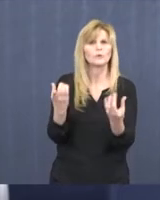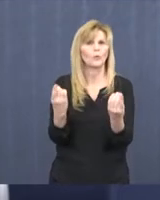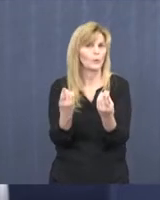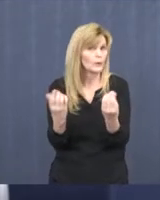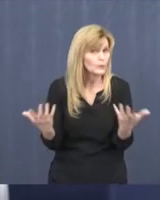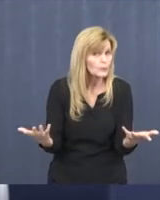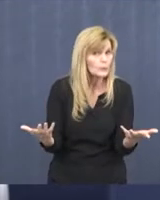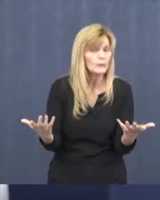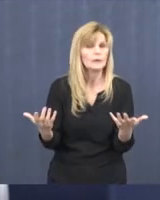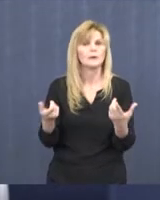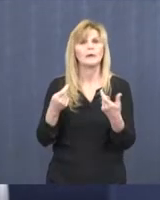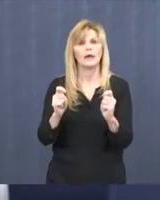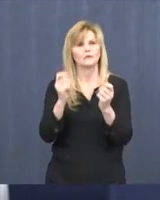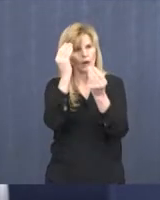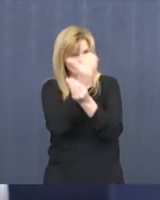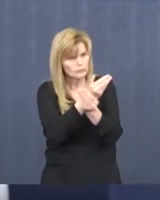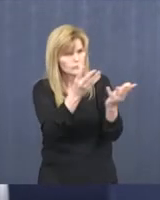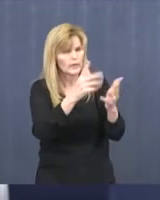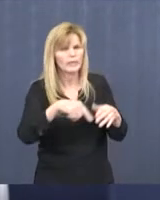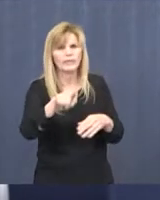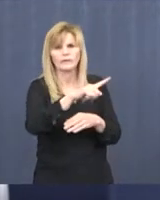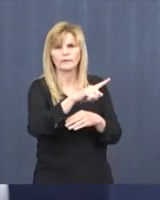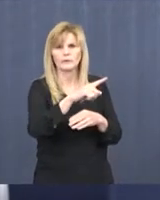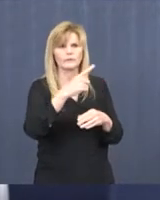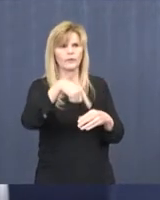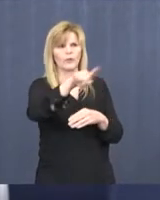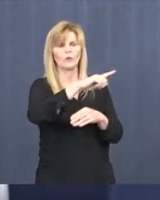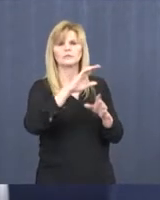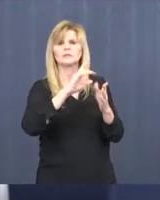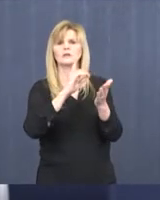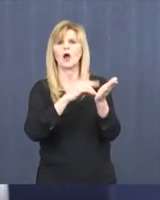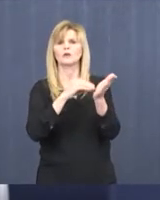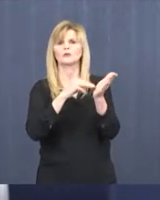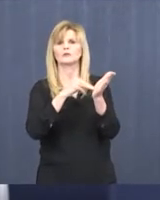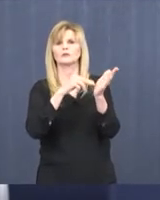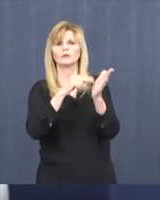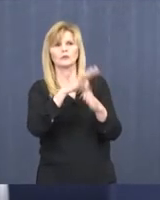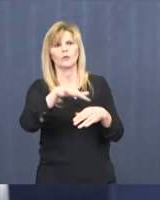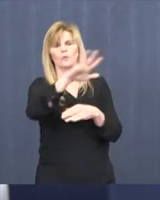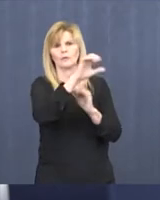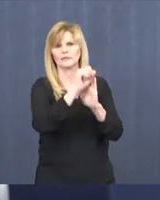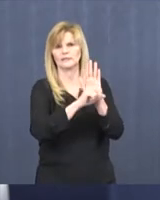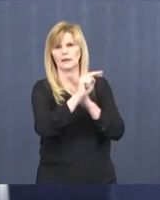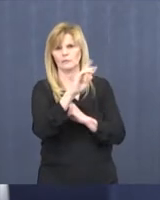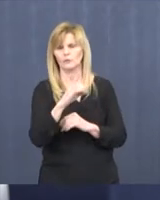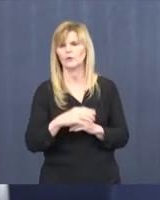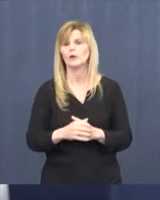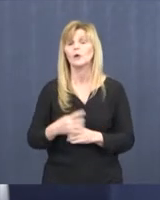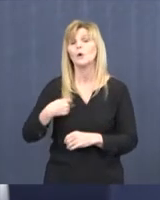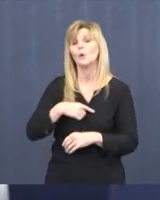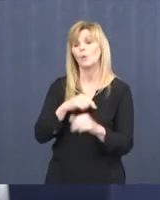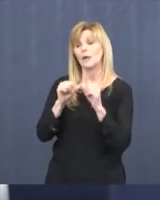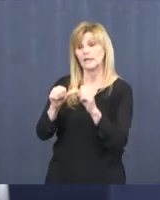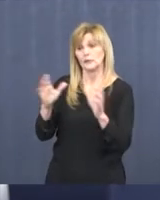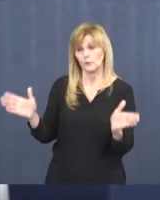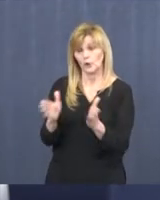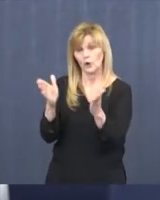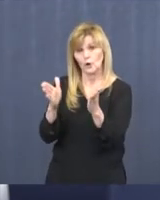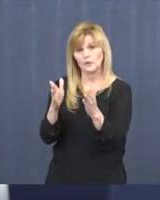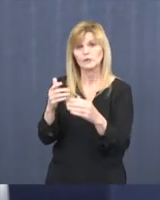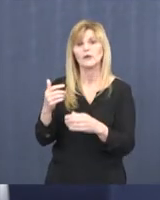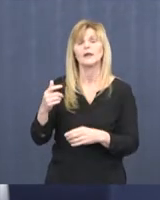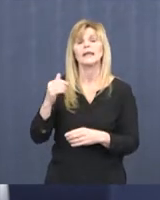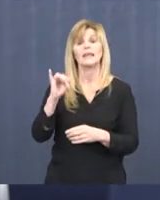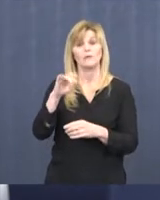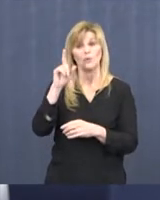And to help disseminate that information. So we're looking forward to that. We continue to encourage call before you